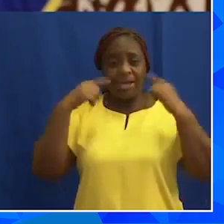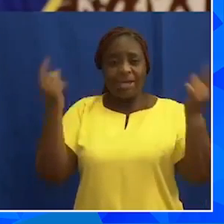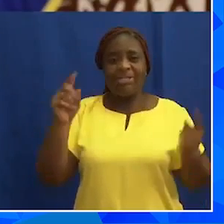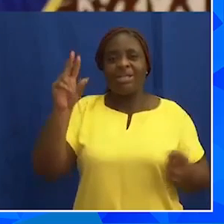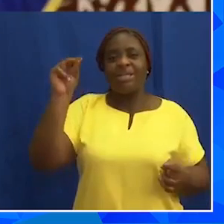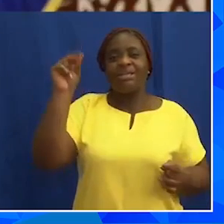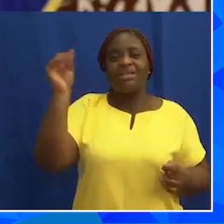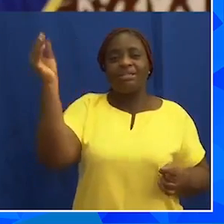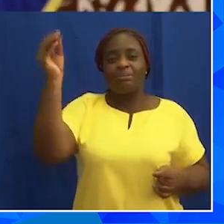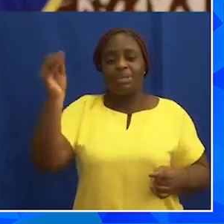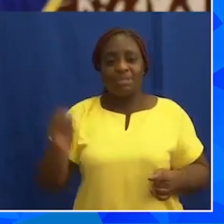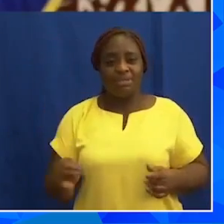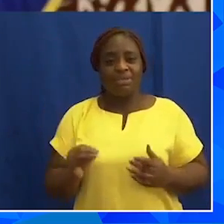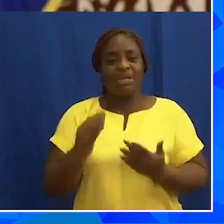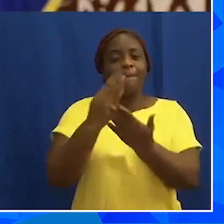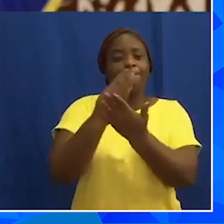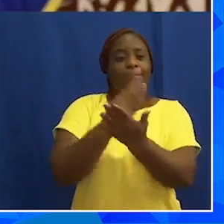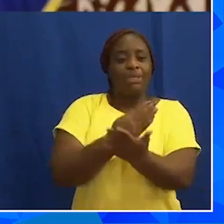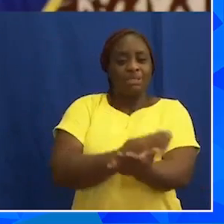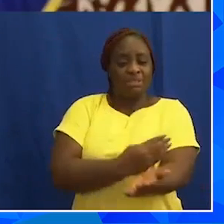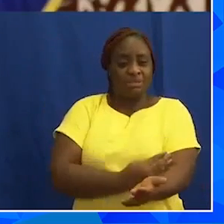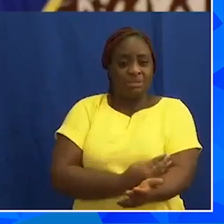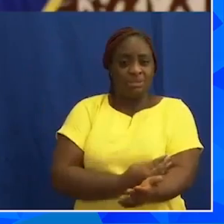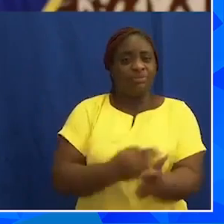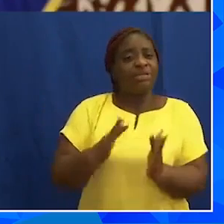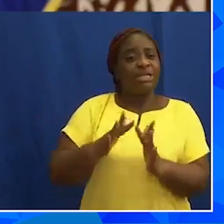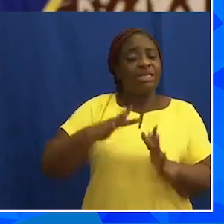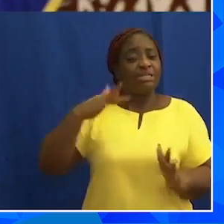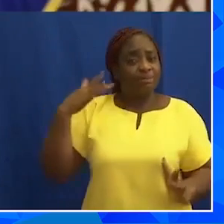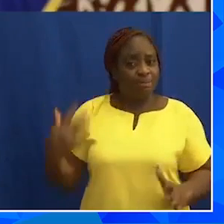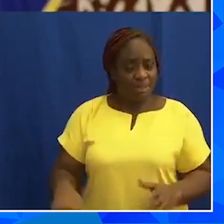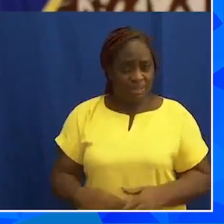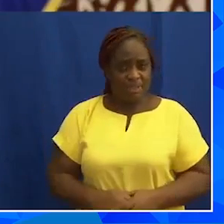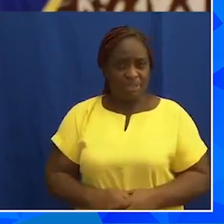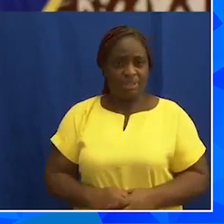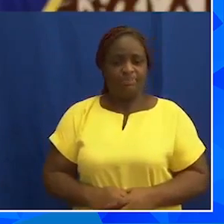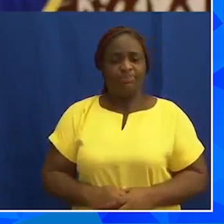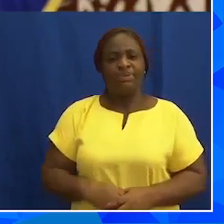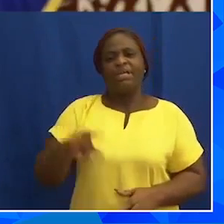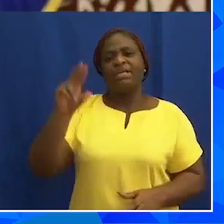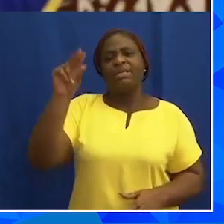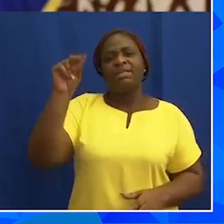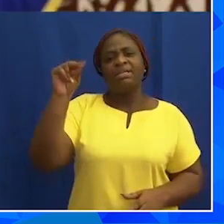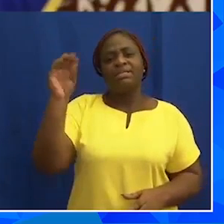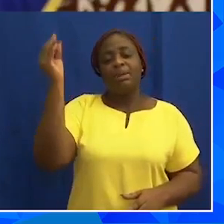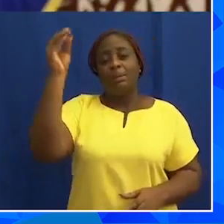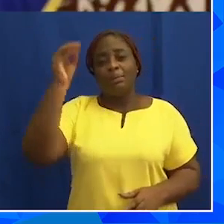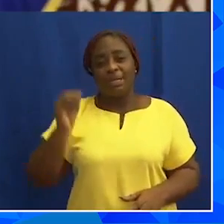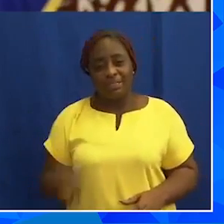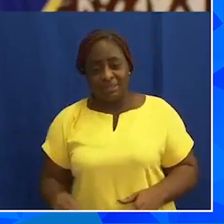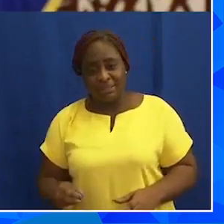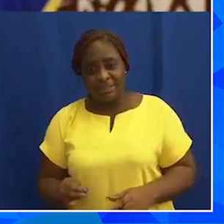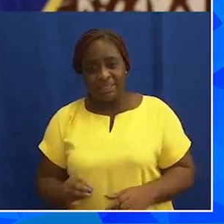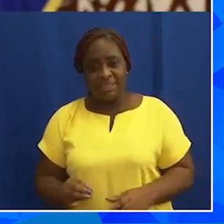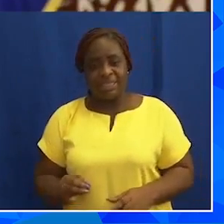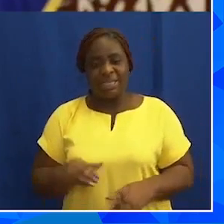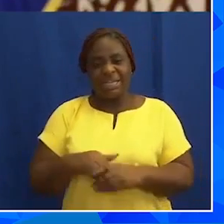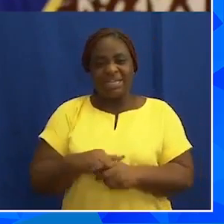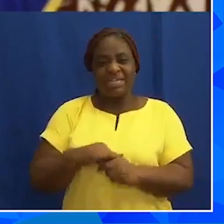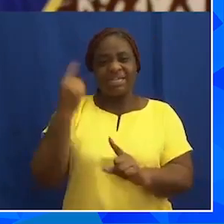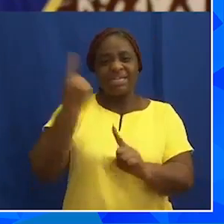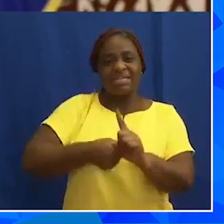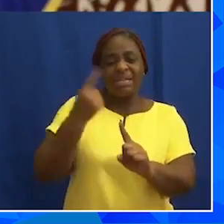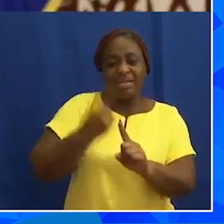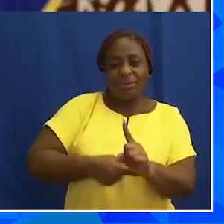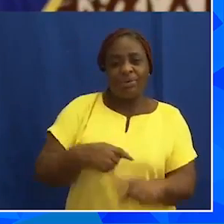in budgeted discretionary expenditures and a 30 percent cut in salaries of the